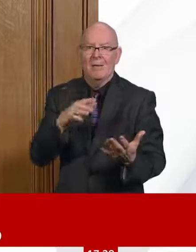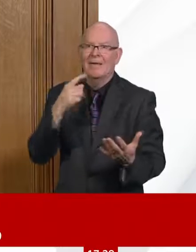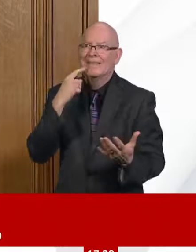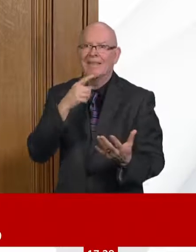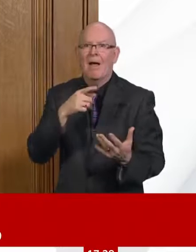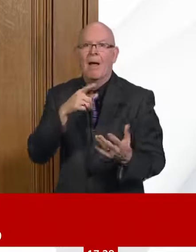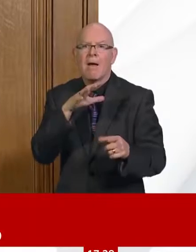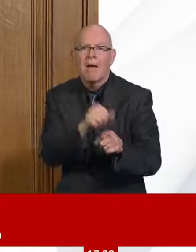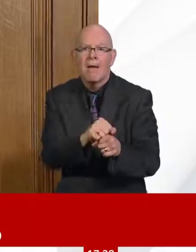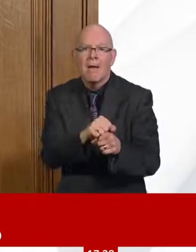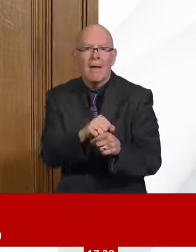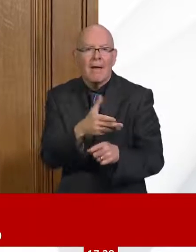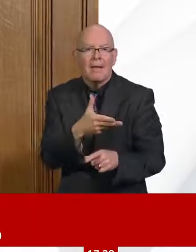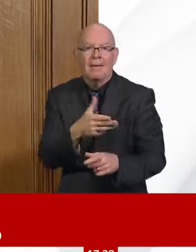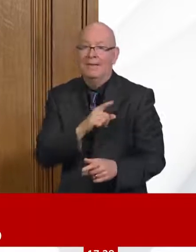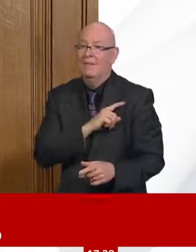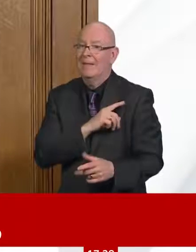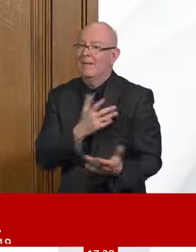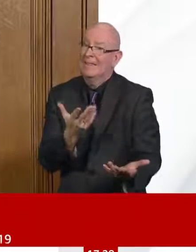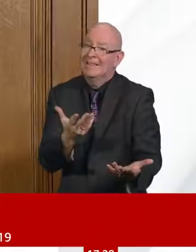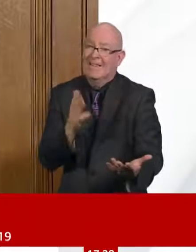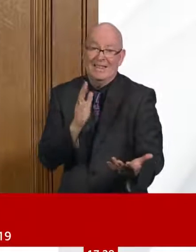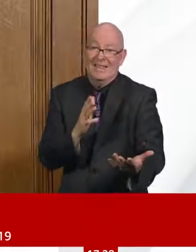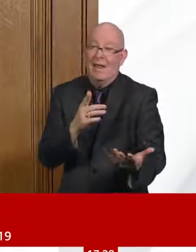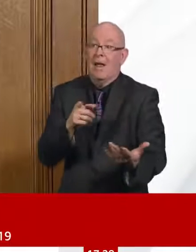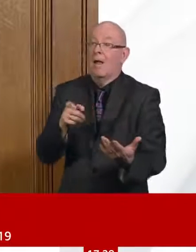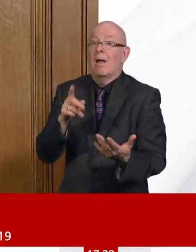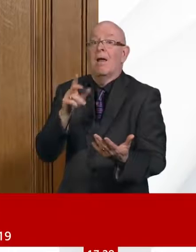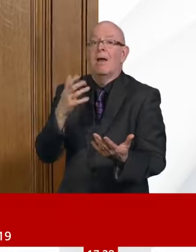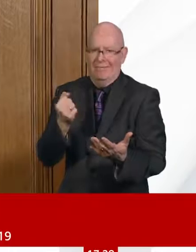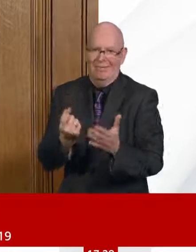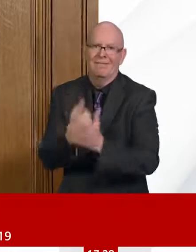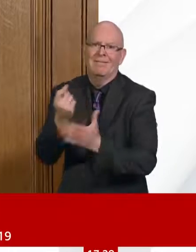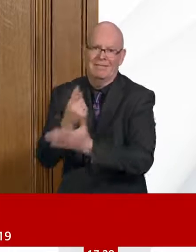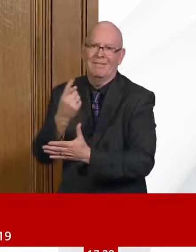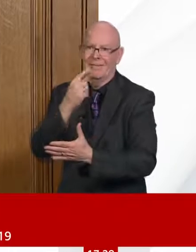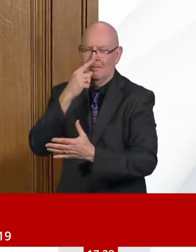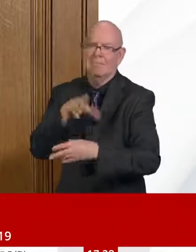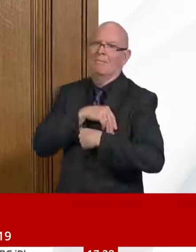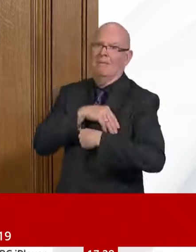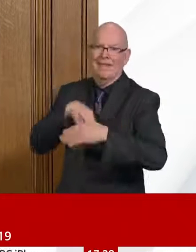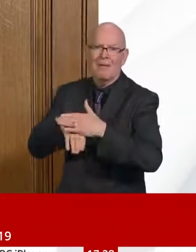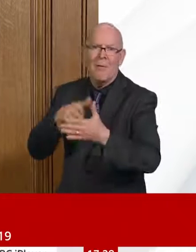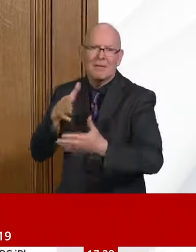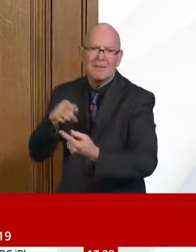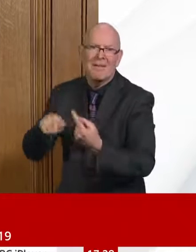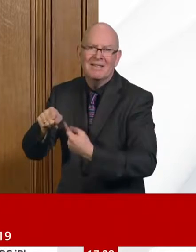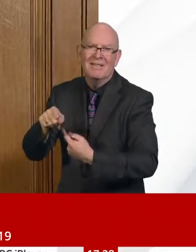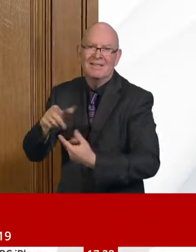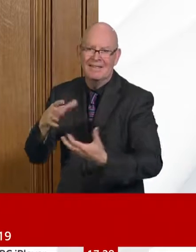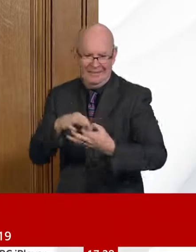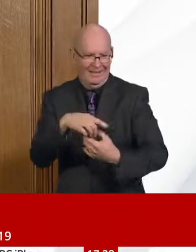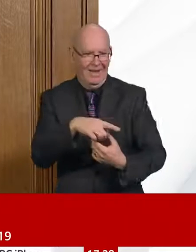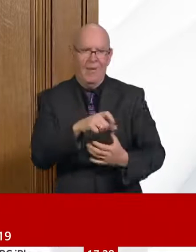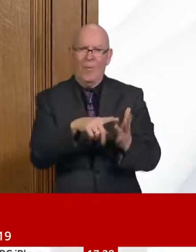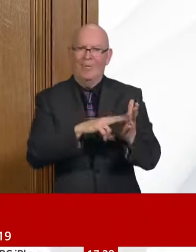coronavirus patients from other patients. They're cohorting. They're using all the standard infection prevention and control methods that they